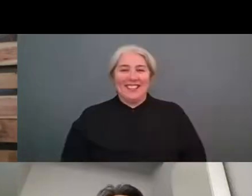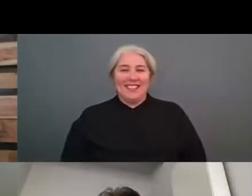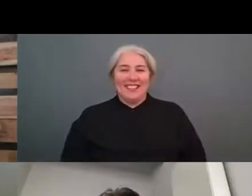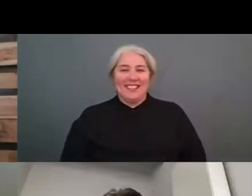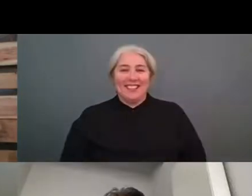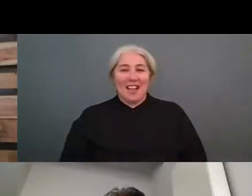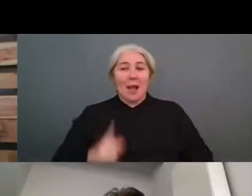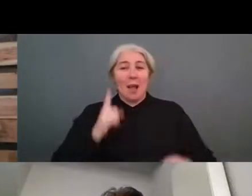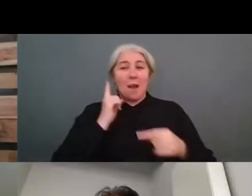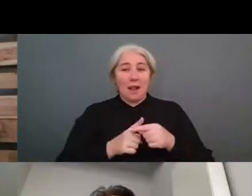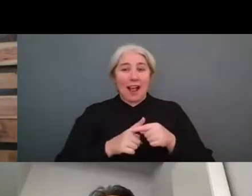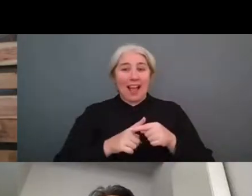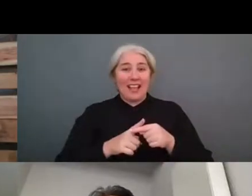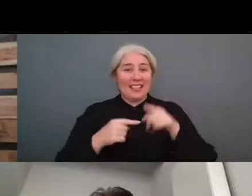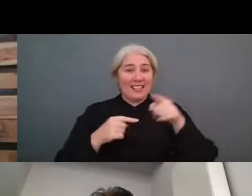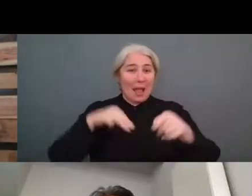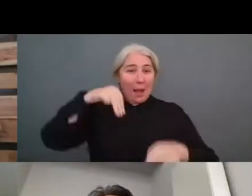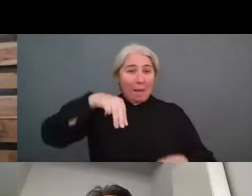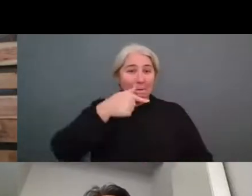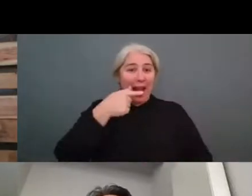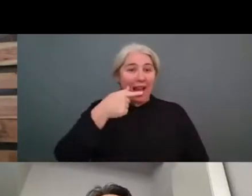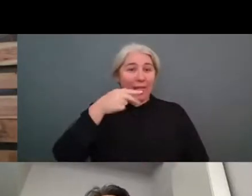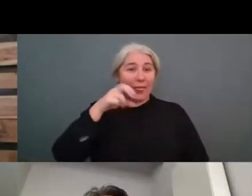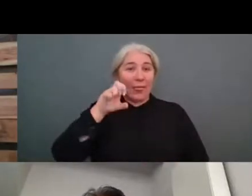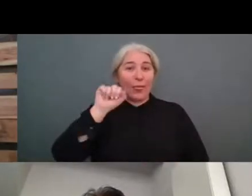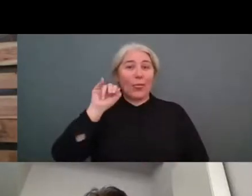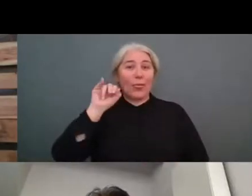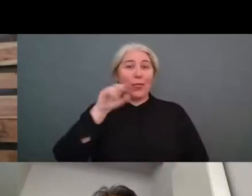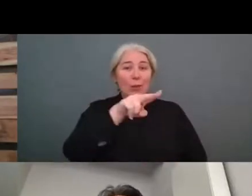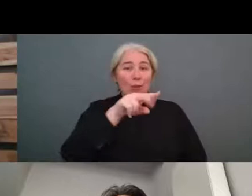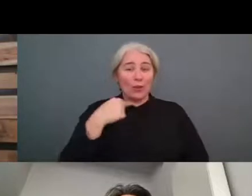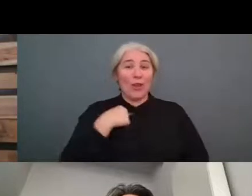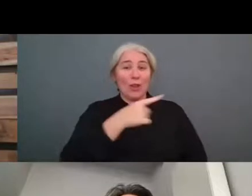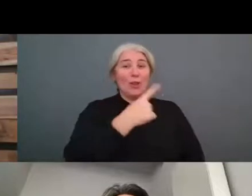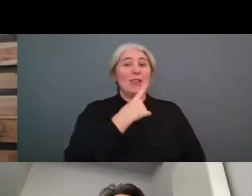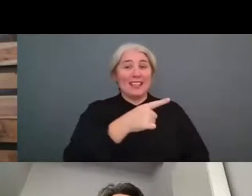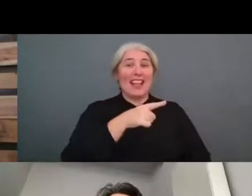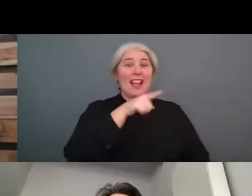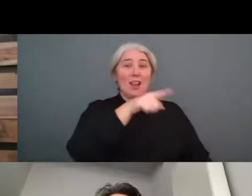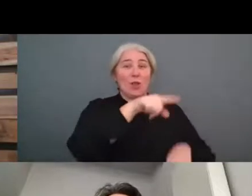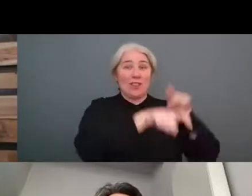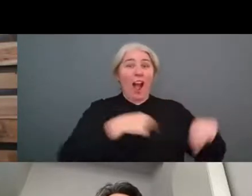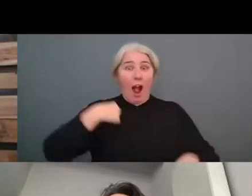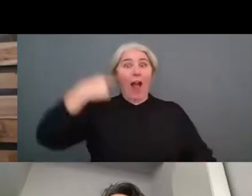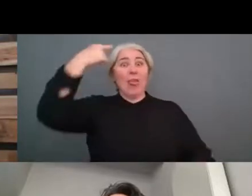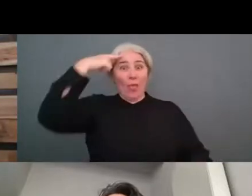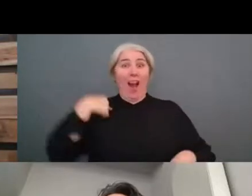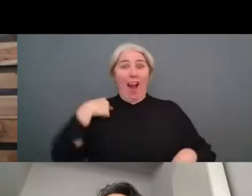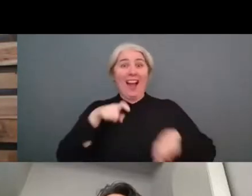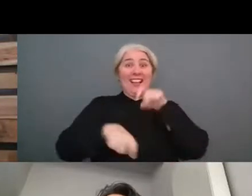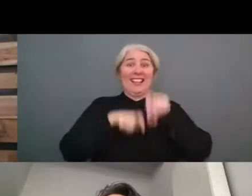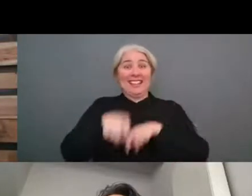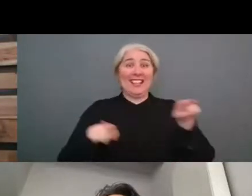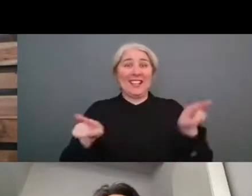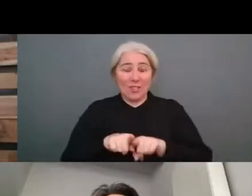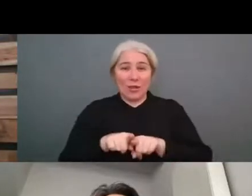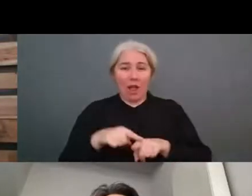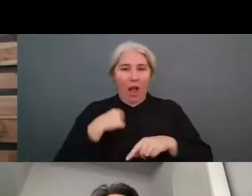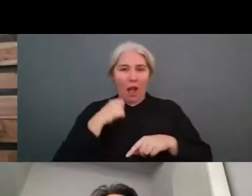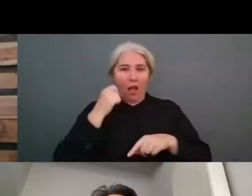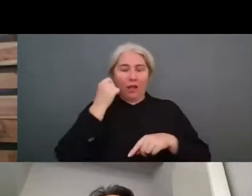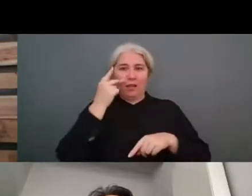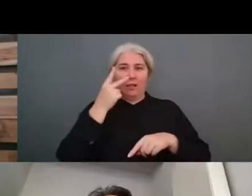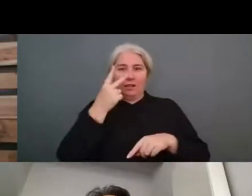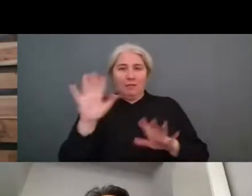cyclist when i hear what mature did but still i like to be outdoors um i'm very conscious of um the